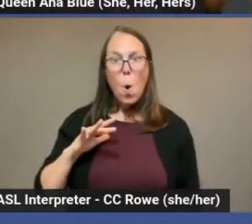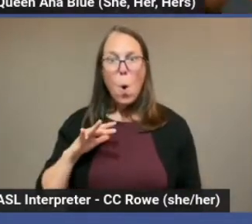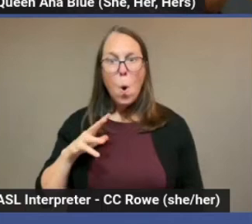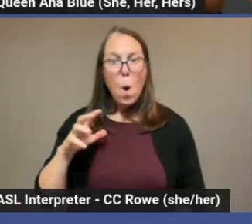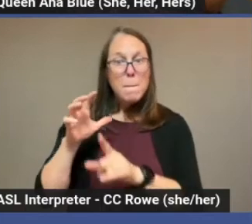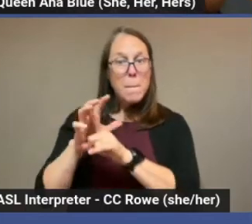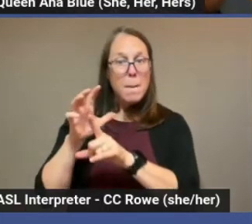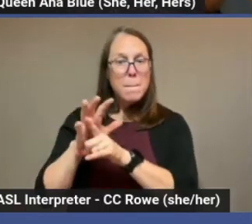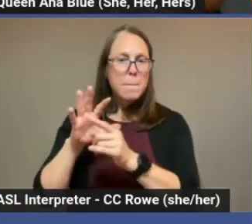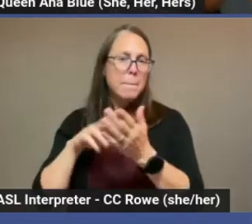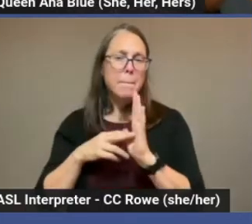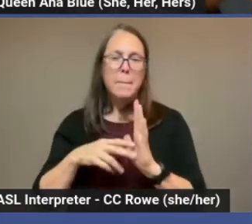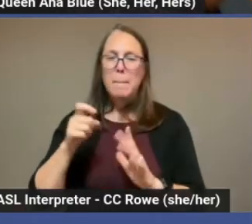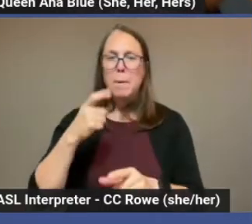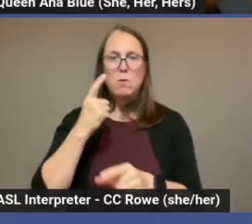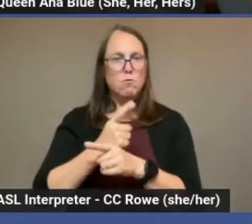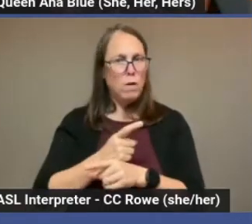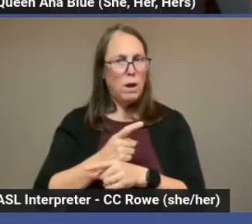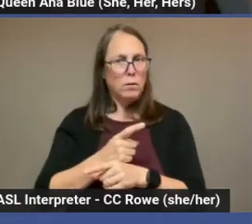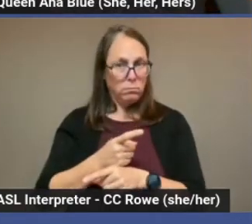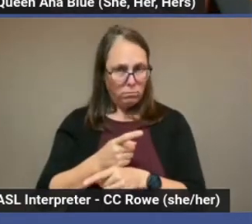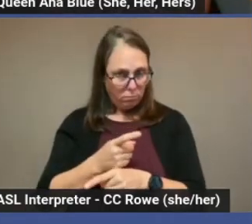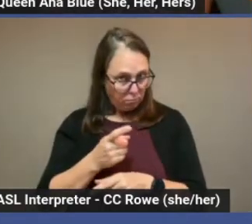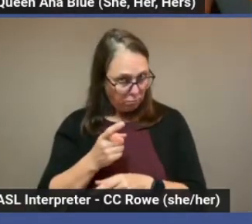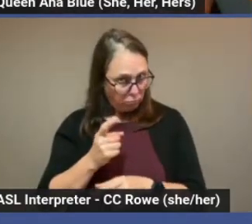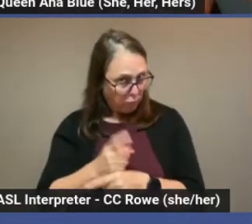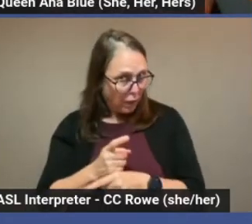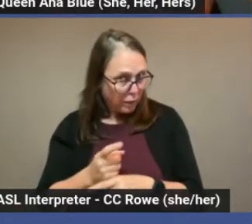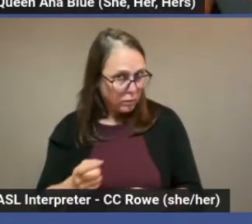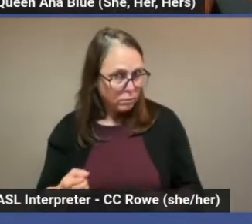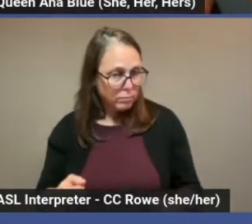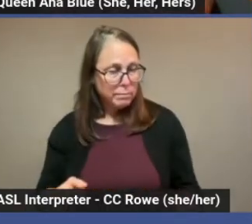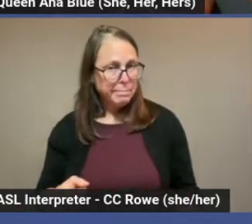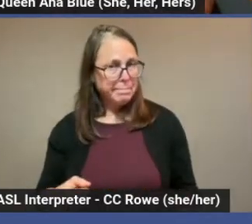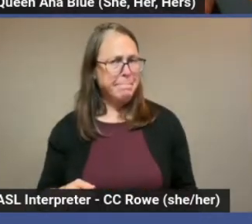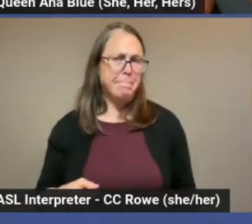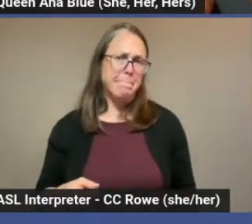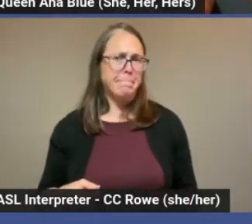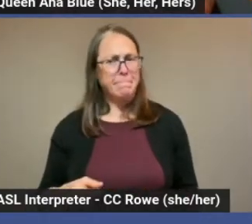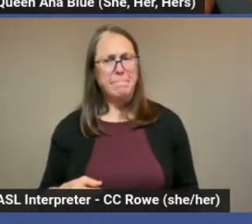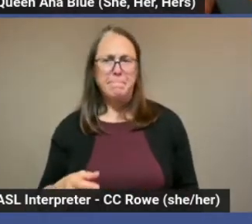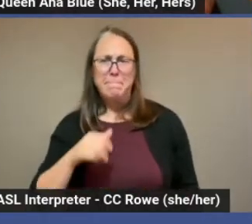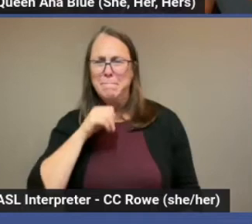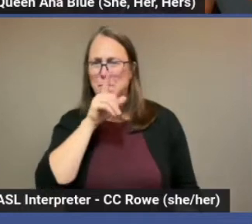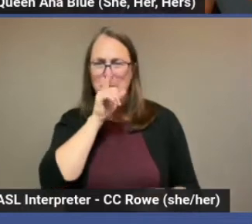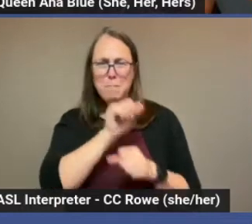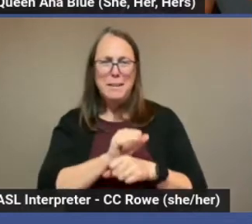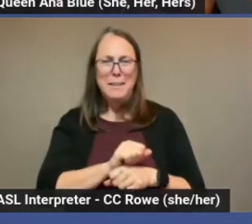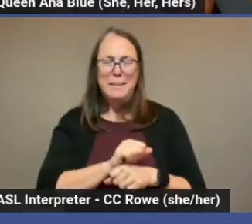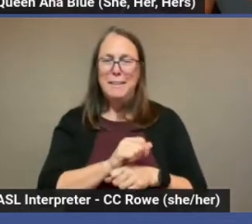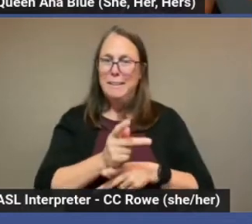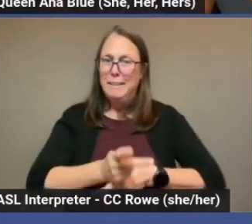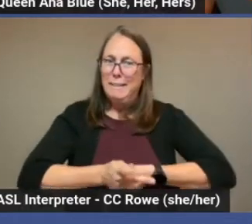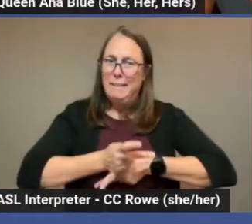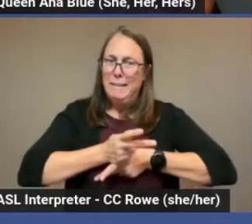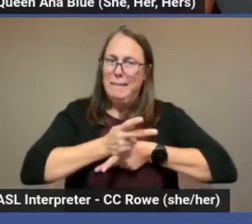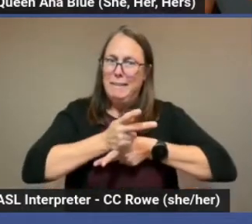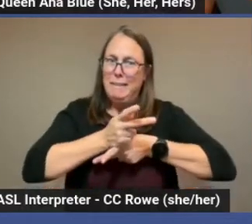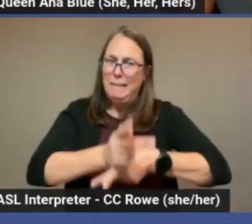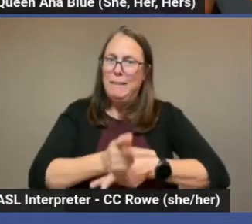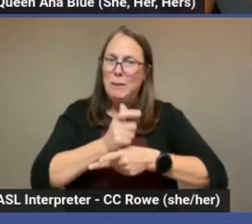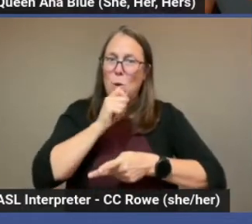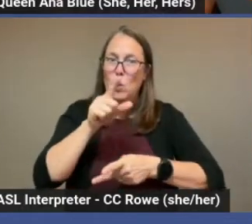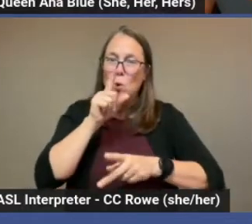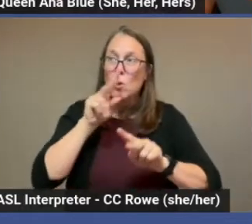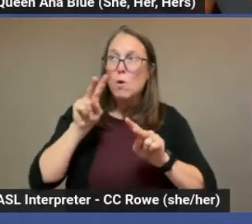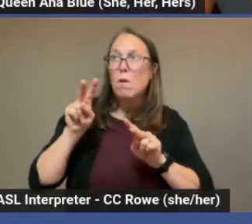popular, so they must be right, right? And it's like, not all the time. Be careful who you follow and look up